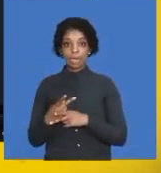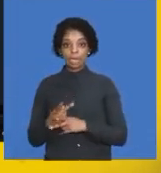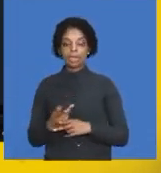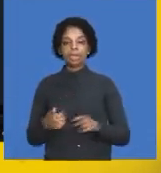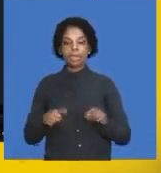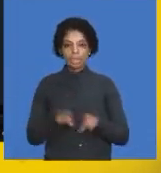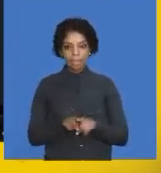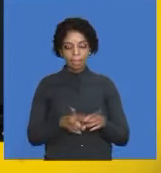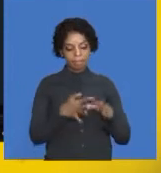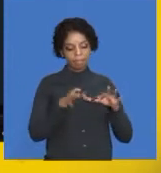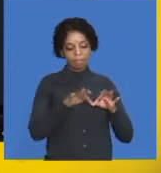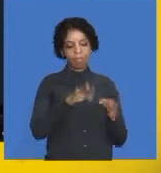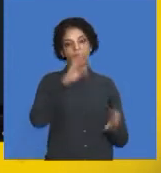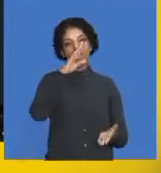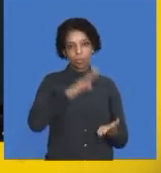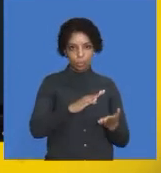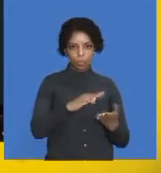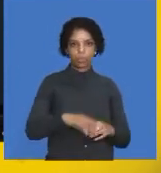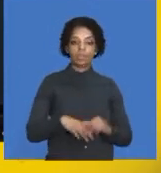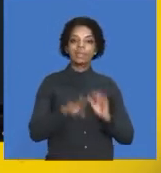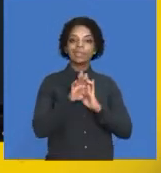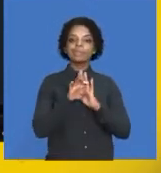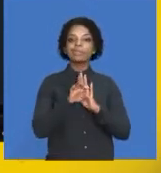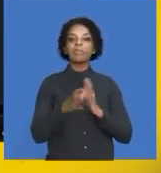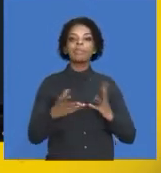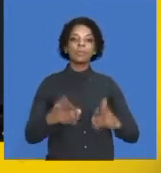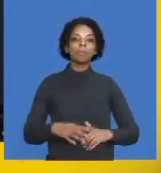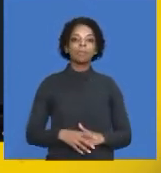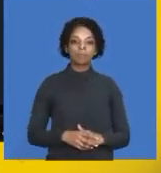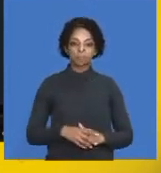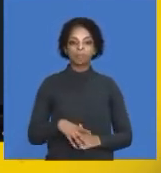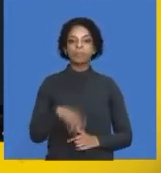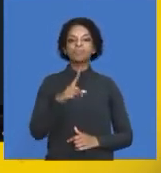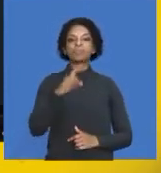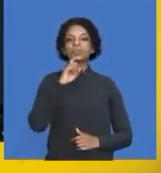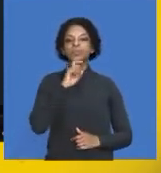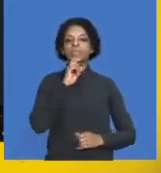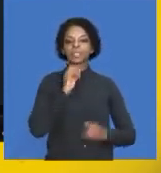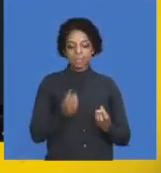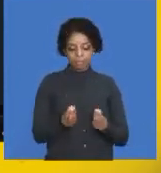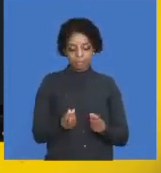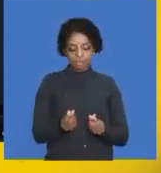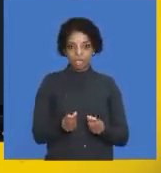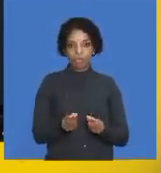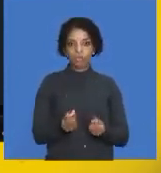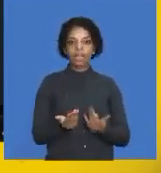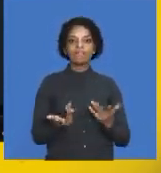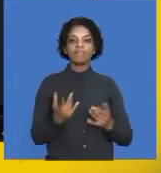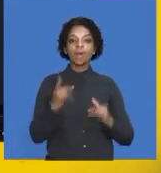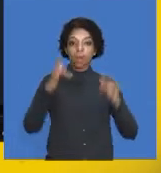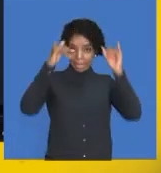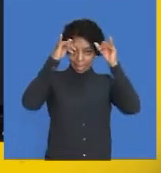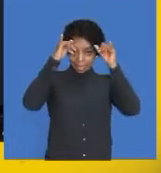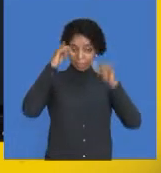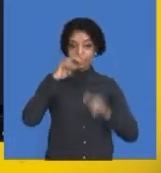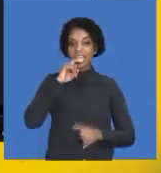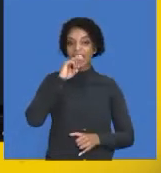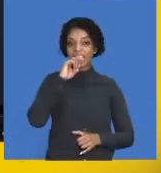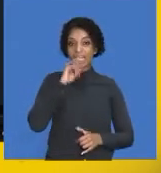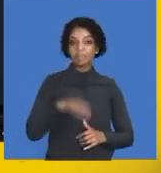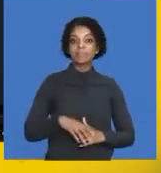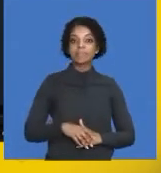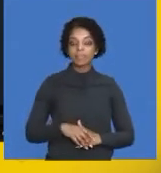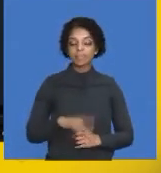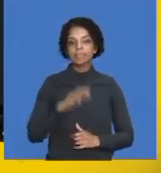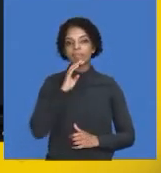example, if you're using material, you're using leather, as your production of leather bags increases, you're going to